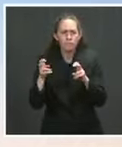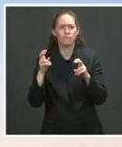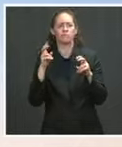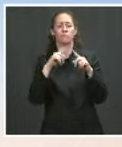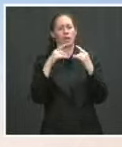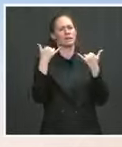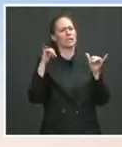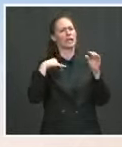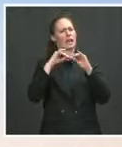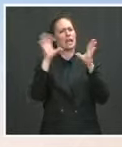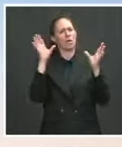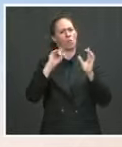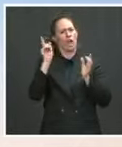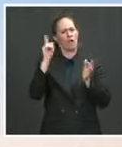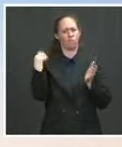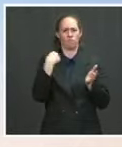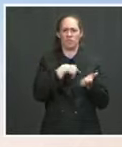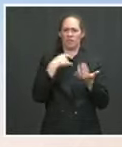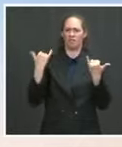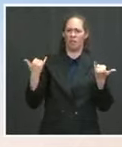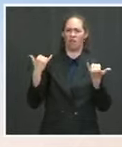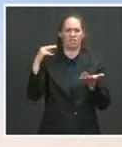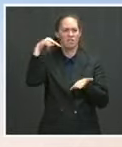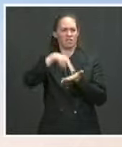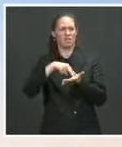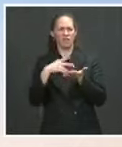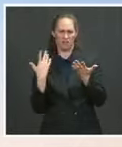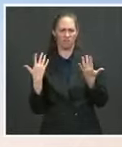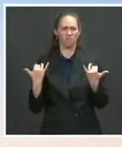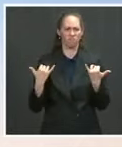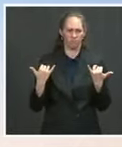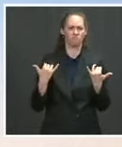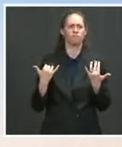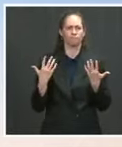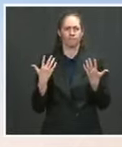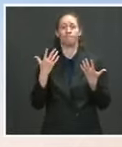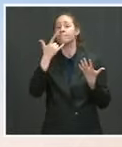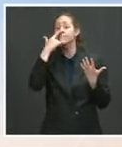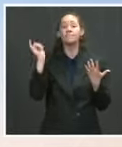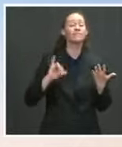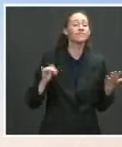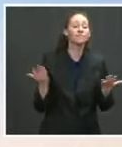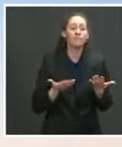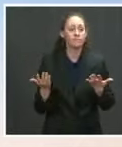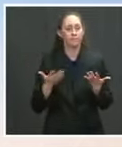this is an issue, a commission, that shouldn't be viewed through a partisan lens. And we don't think the American people view it that way either. Speaker 1